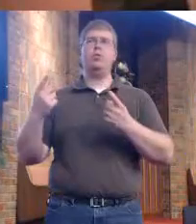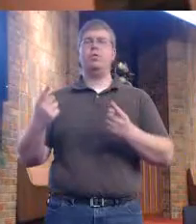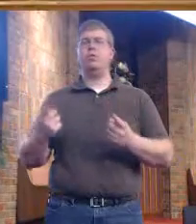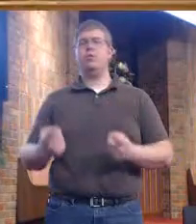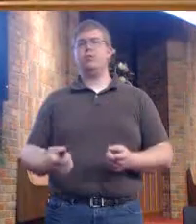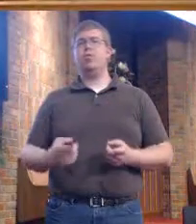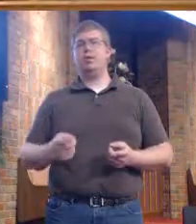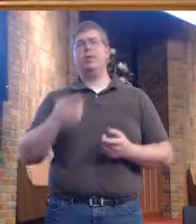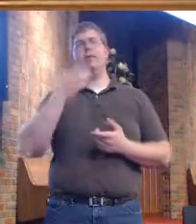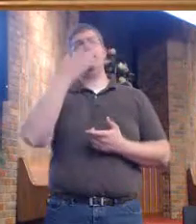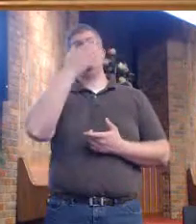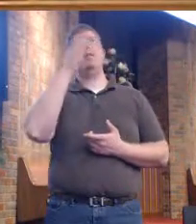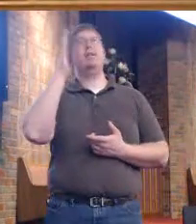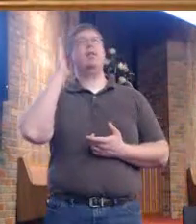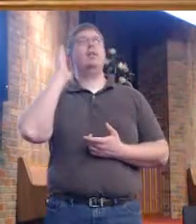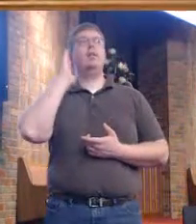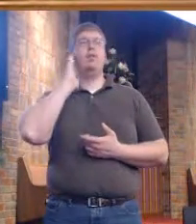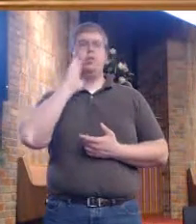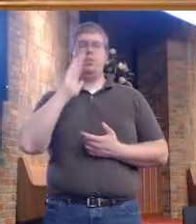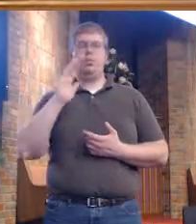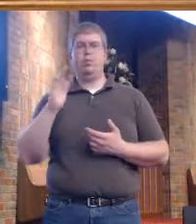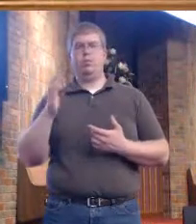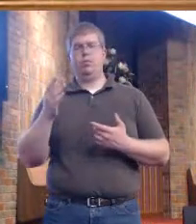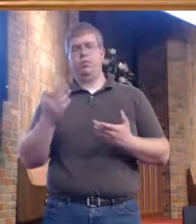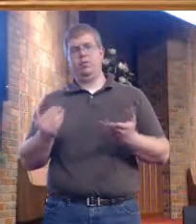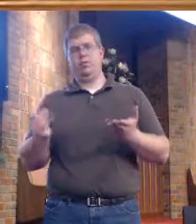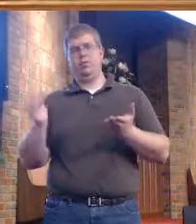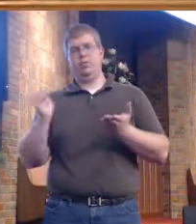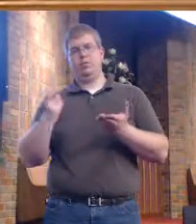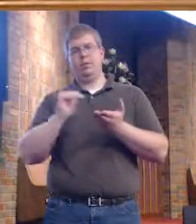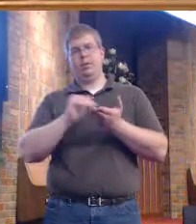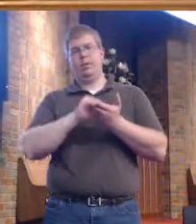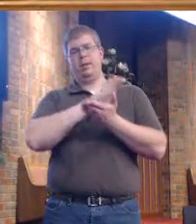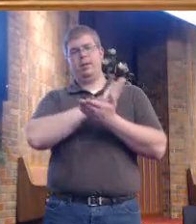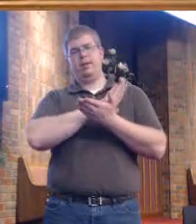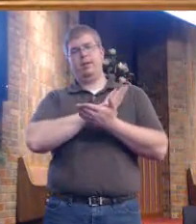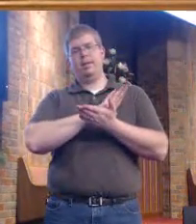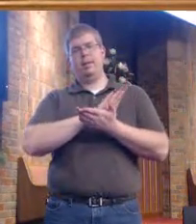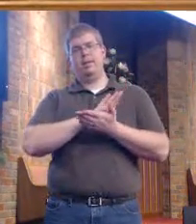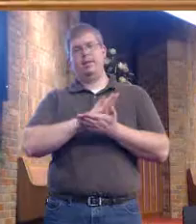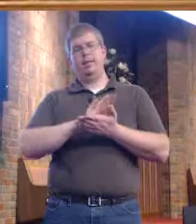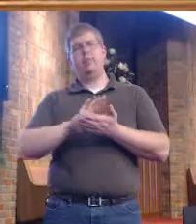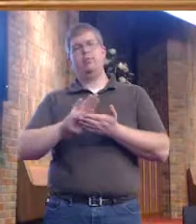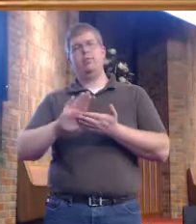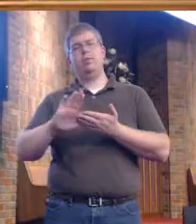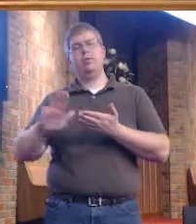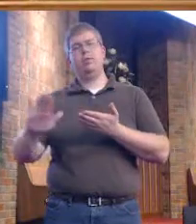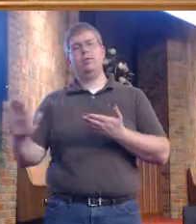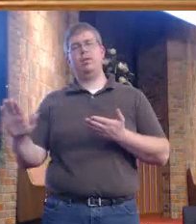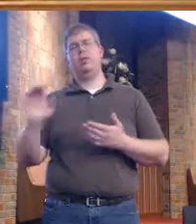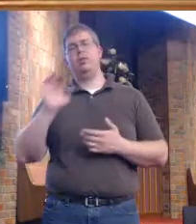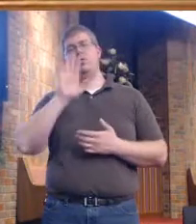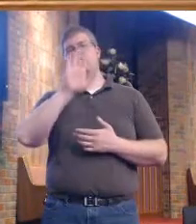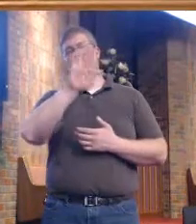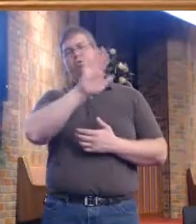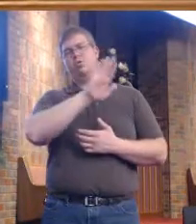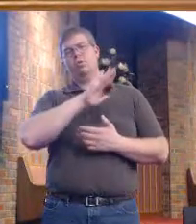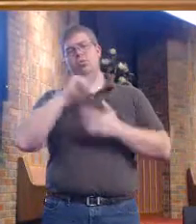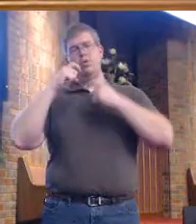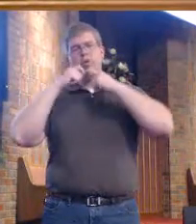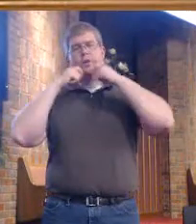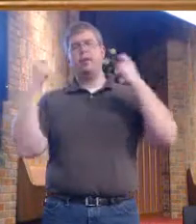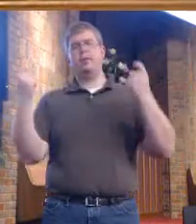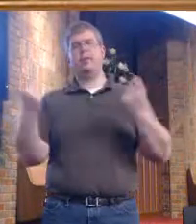is, he will restore. And pure